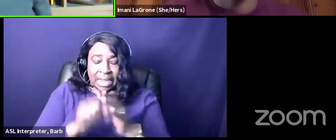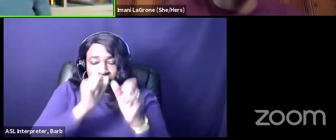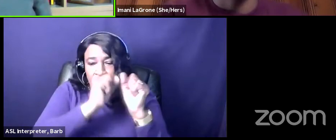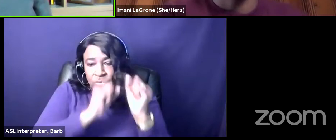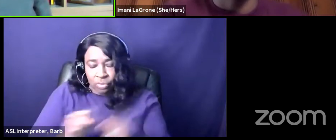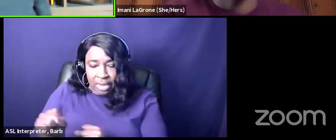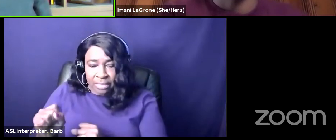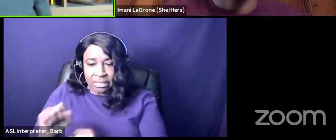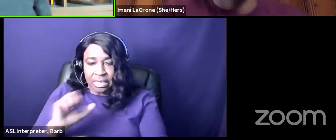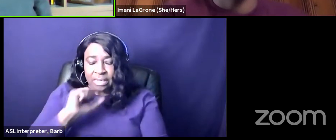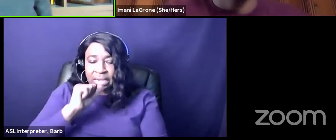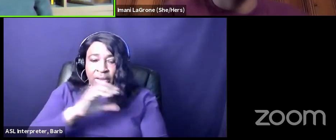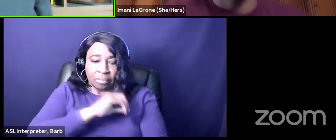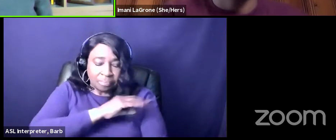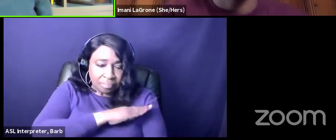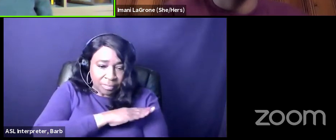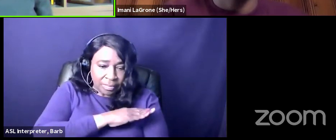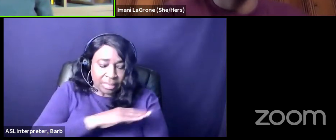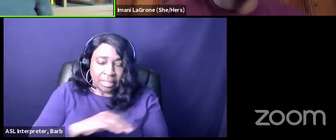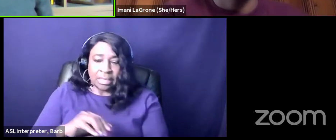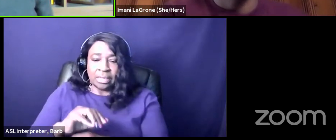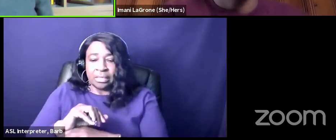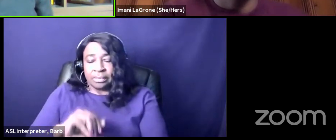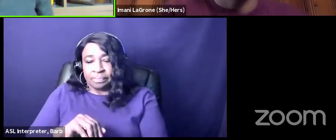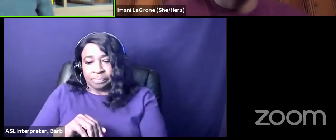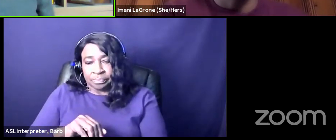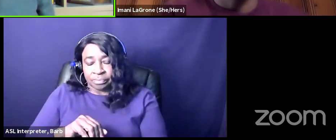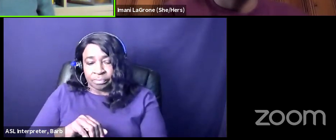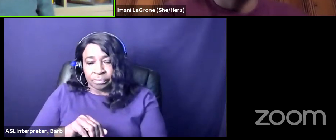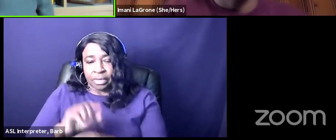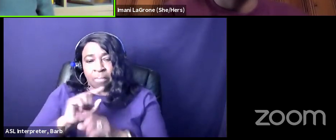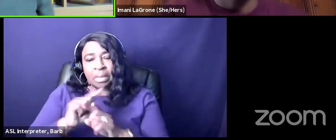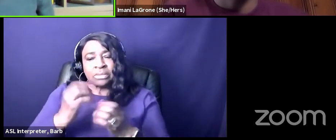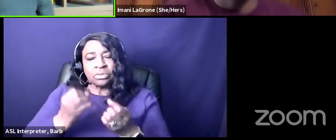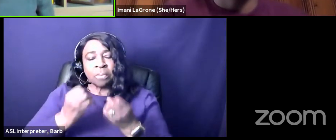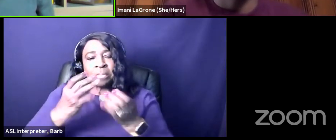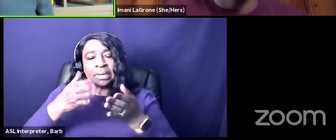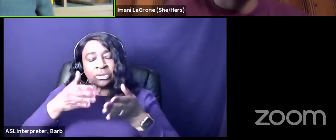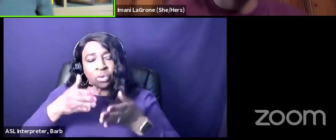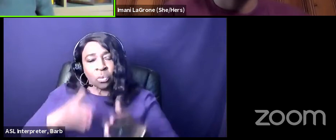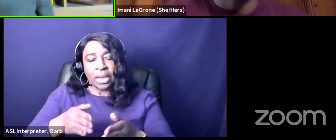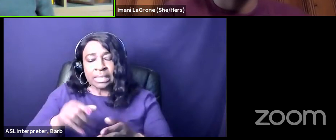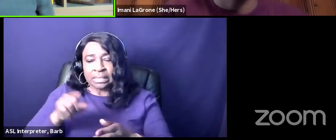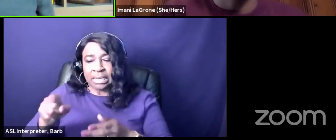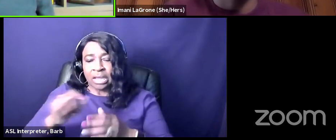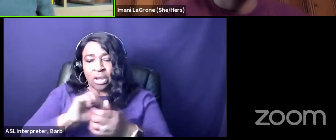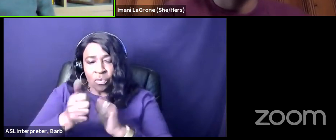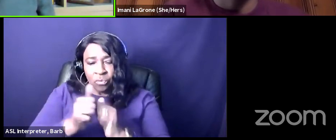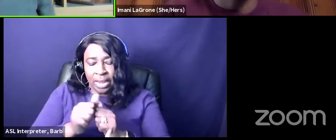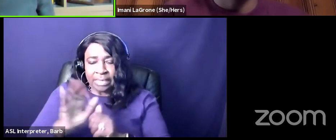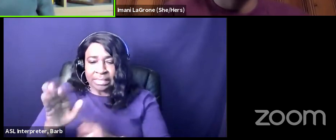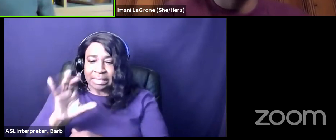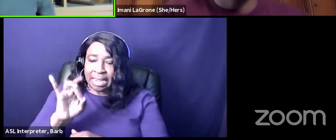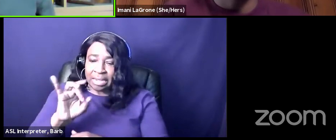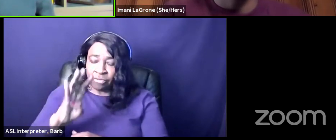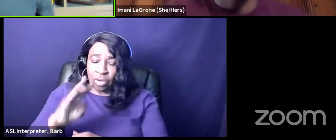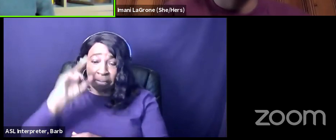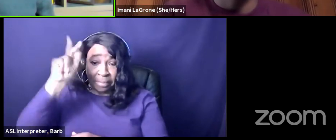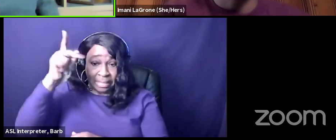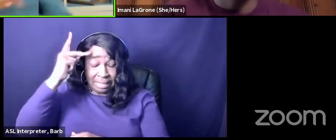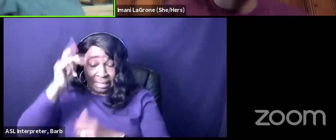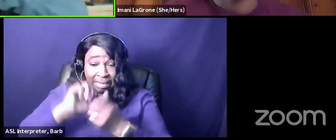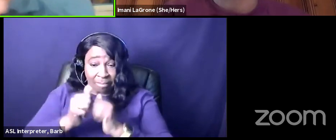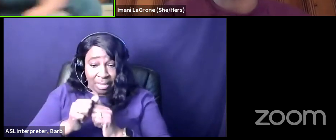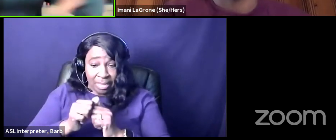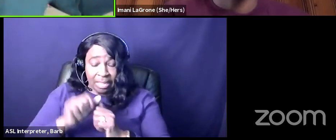not barack obama right so many of the ways that jesse jackson ran his 84 and 88 campaign this is how we get